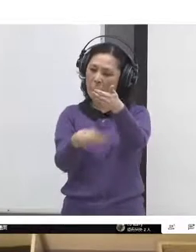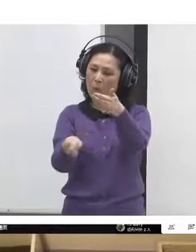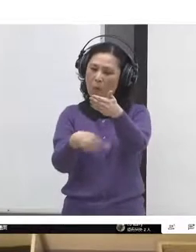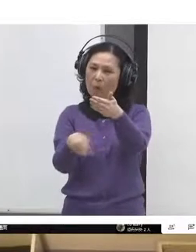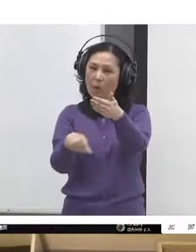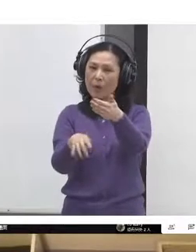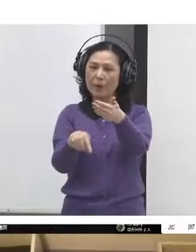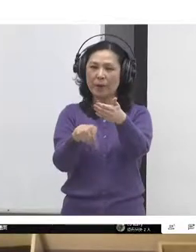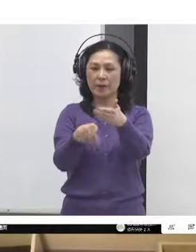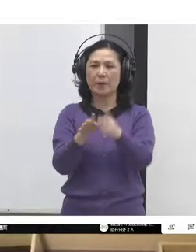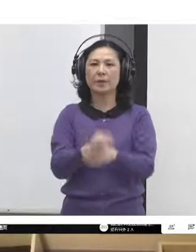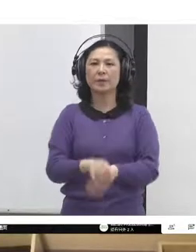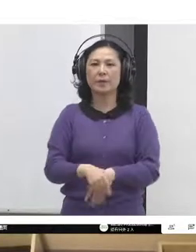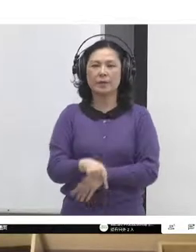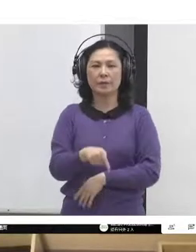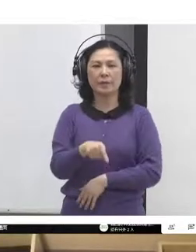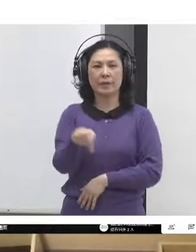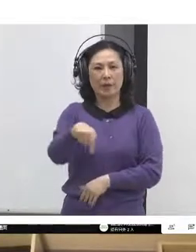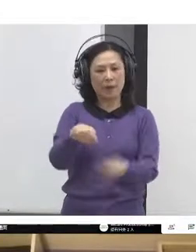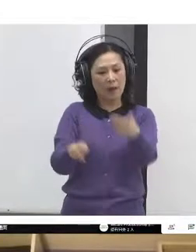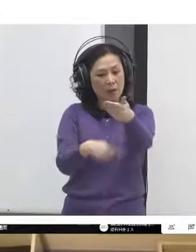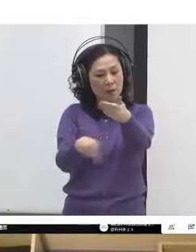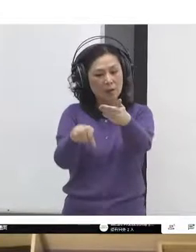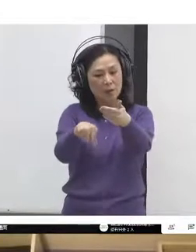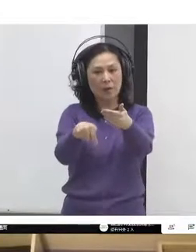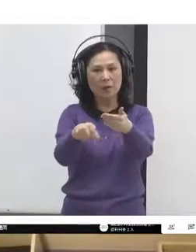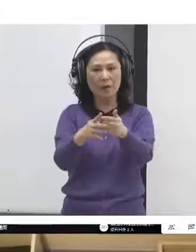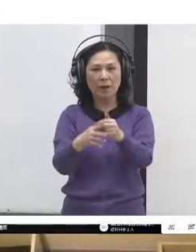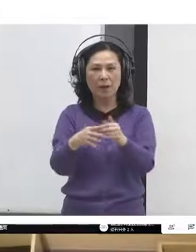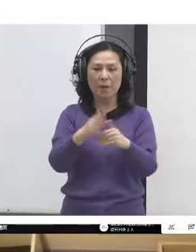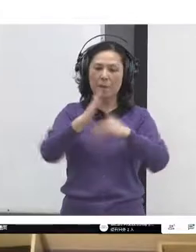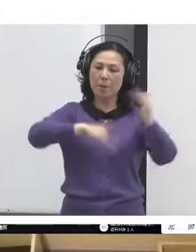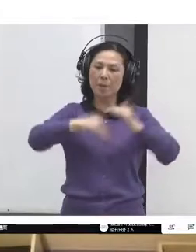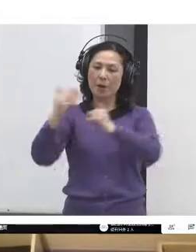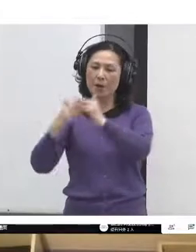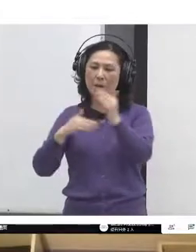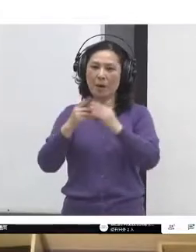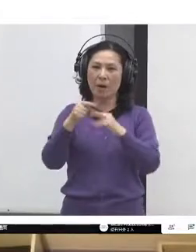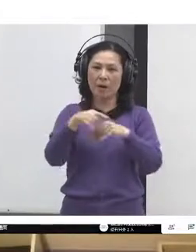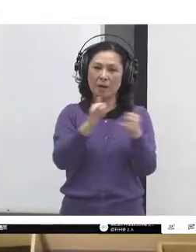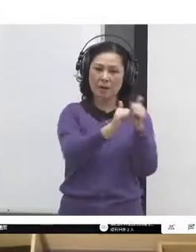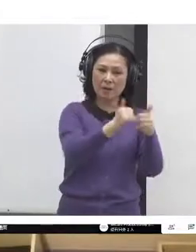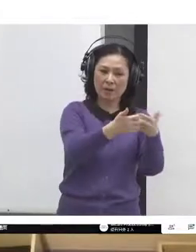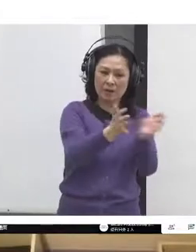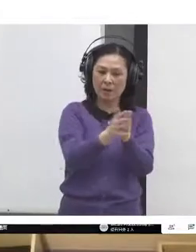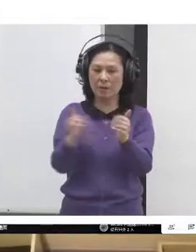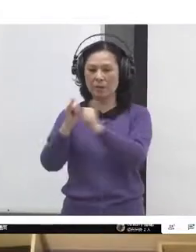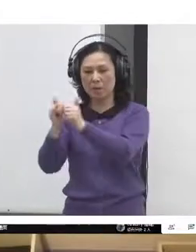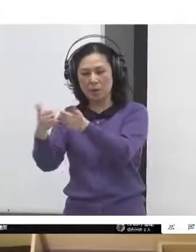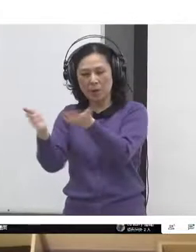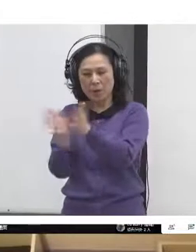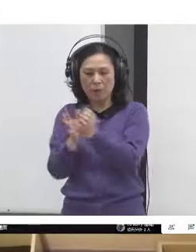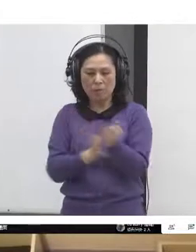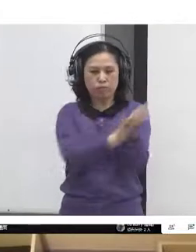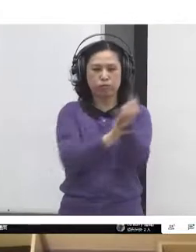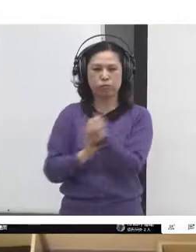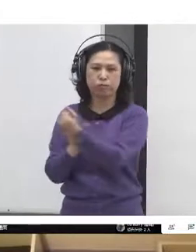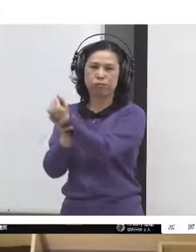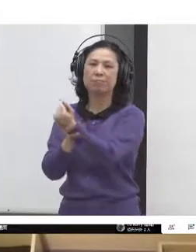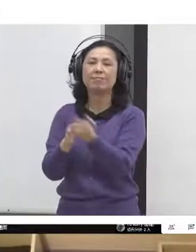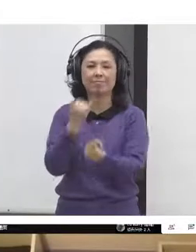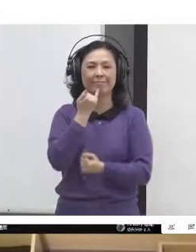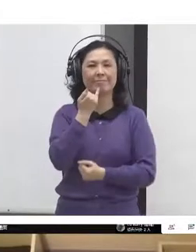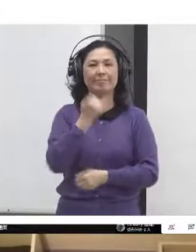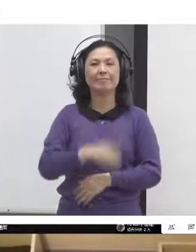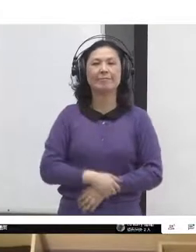on supporting each other in their own community work. And the new initiative is to do a regular open space